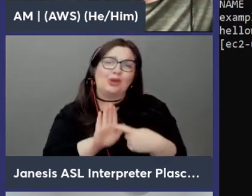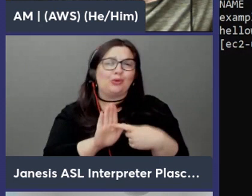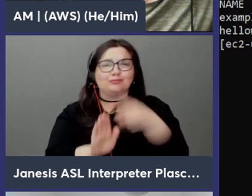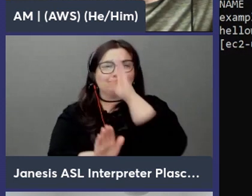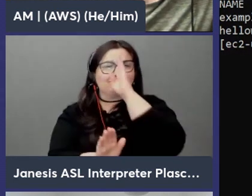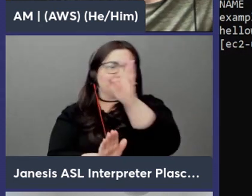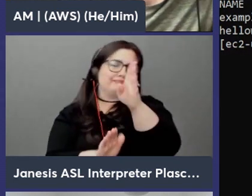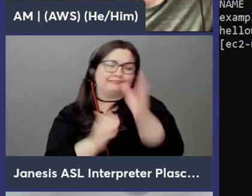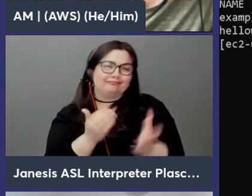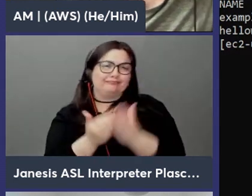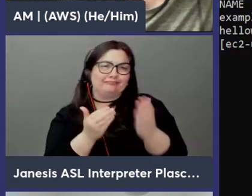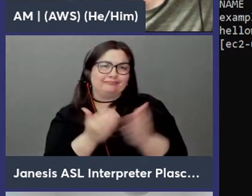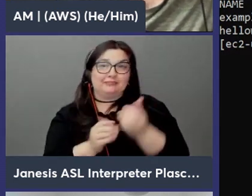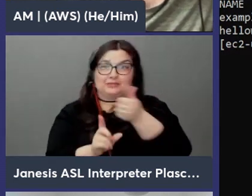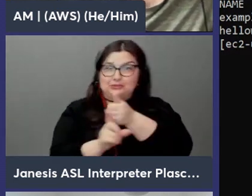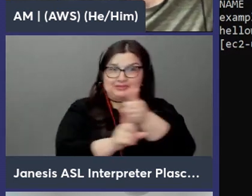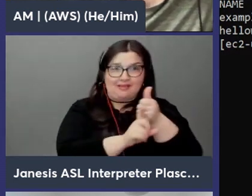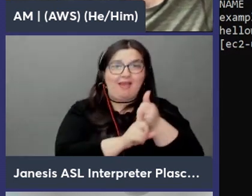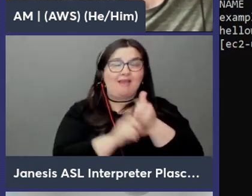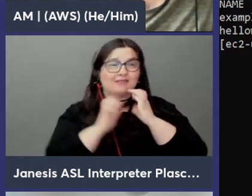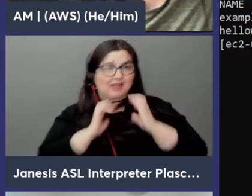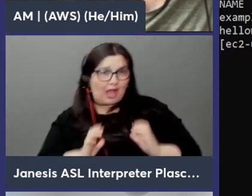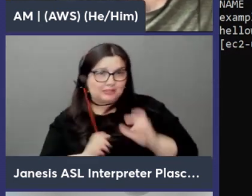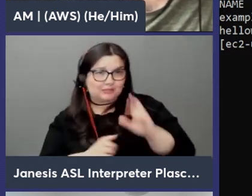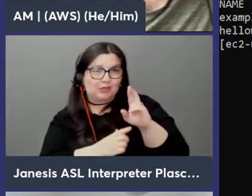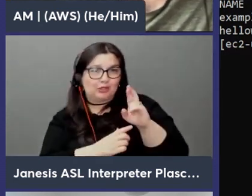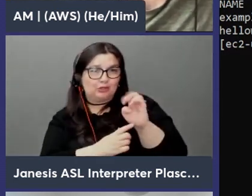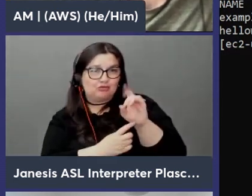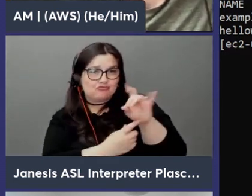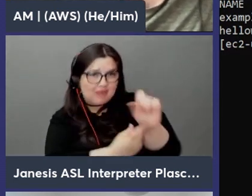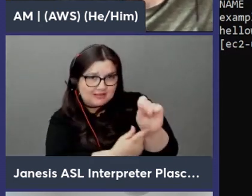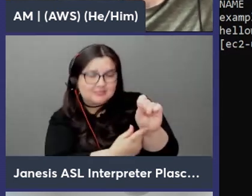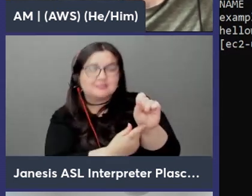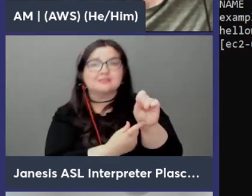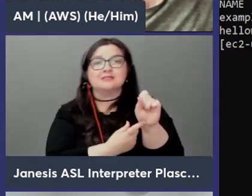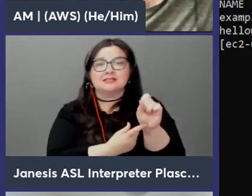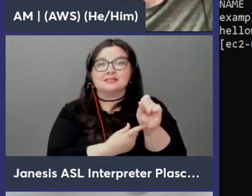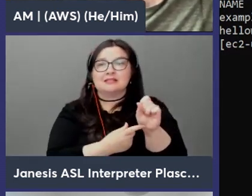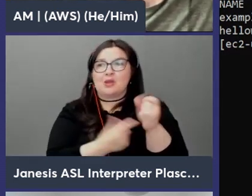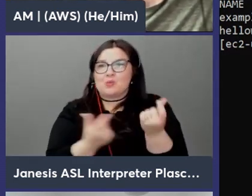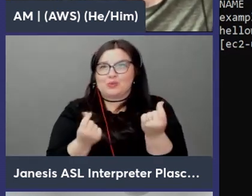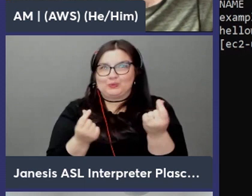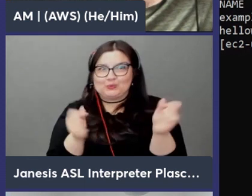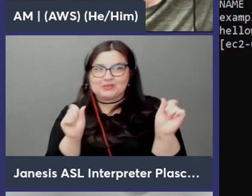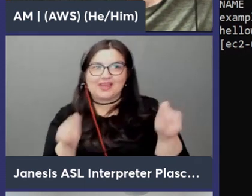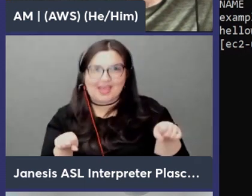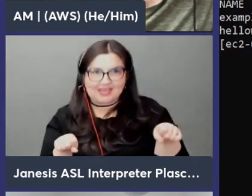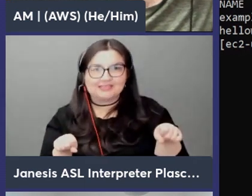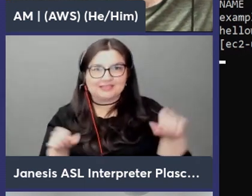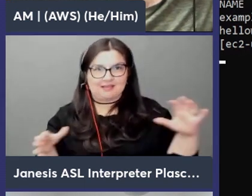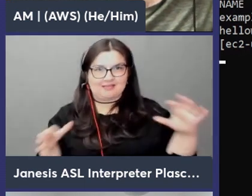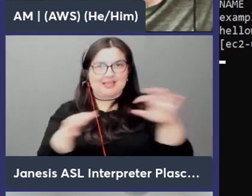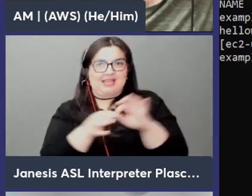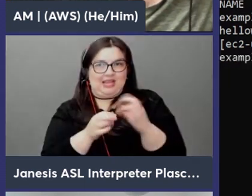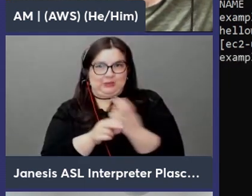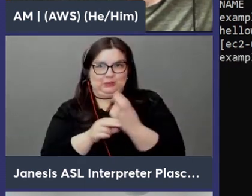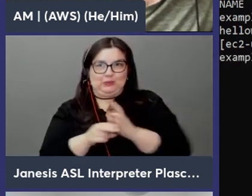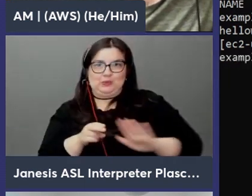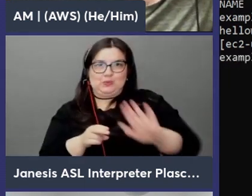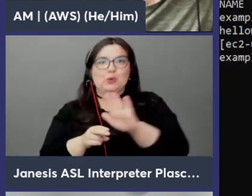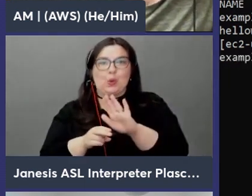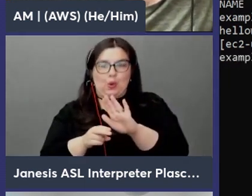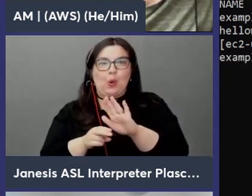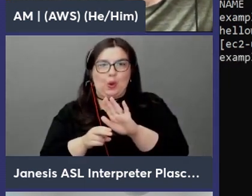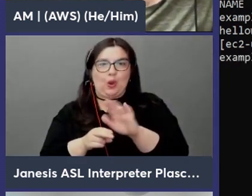you're an existing redis customer for example you could uh you know you could connect to it using an existing redis client